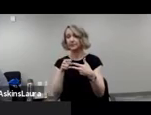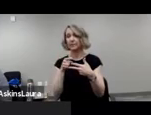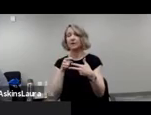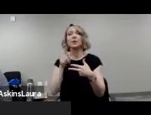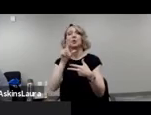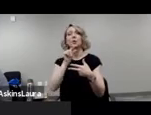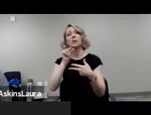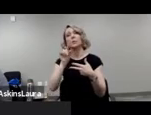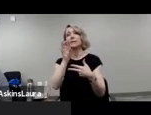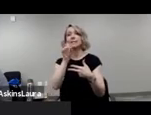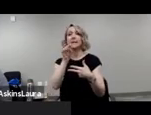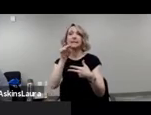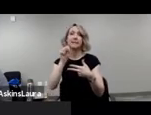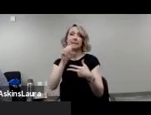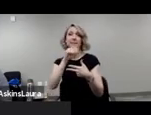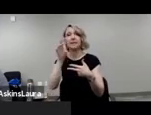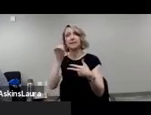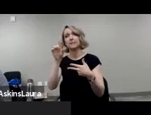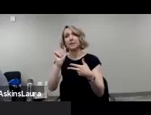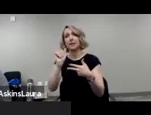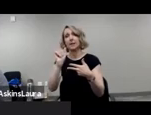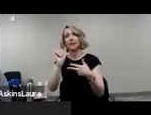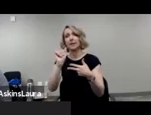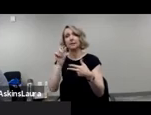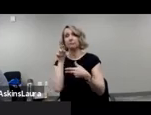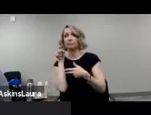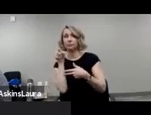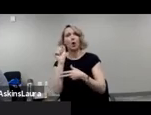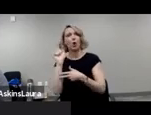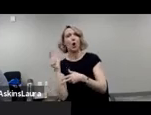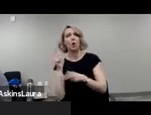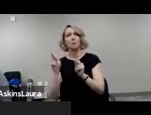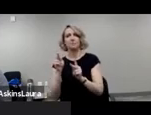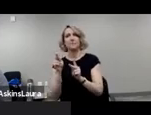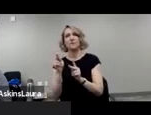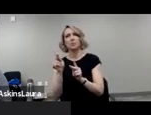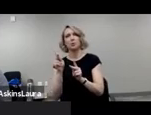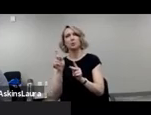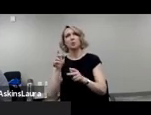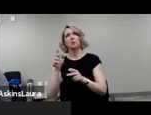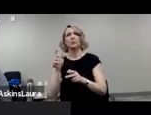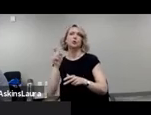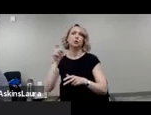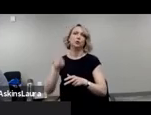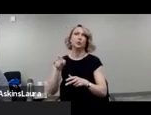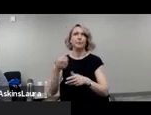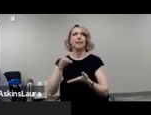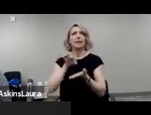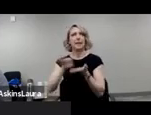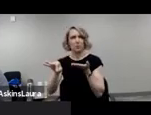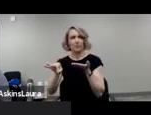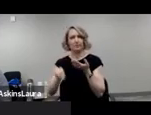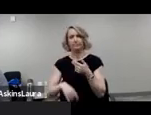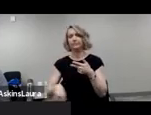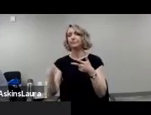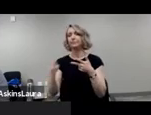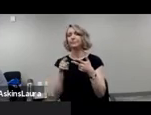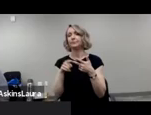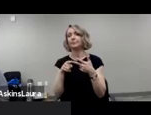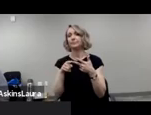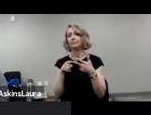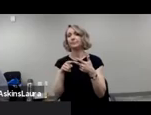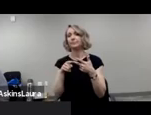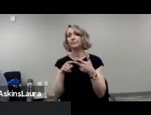2020 census and disability. Everyone deserves to be counted. And then the third message that resonated was